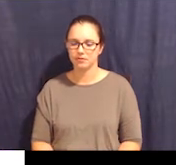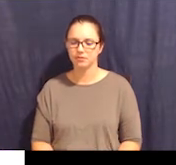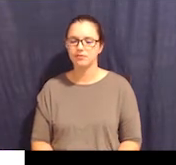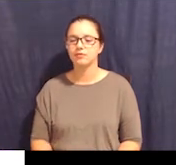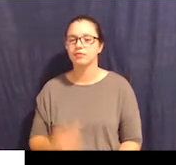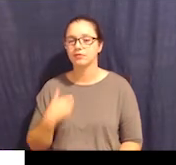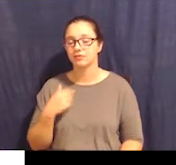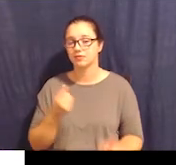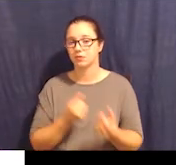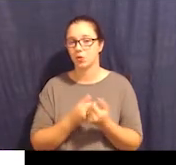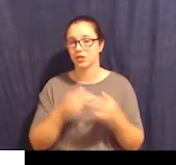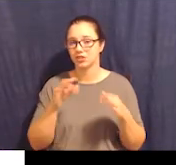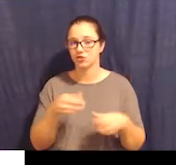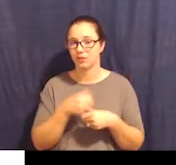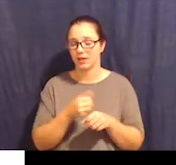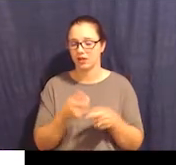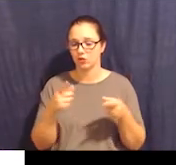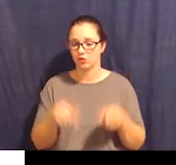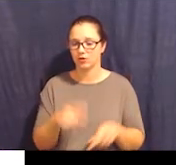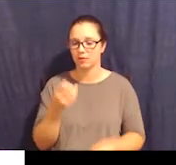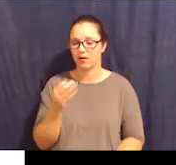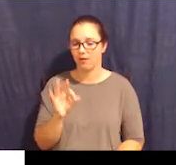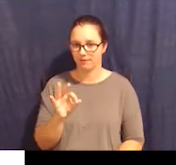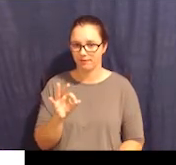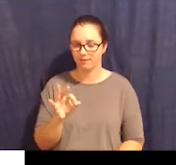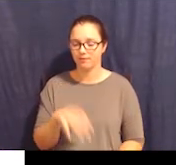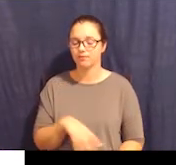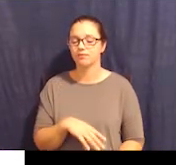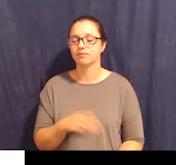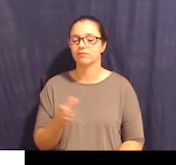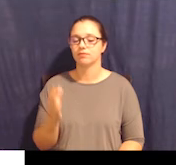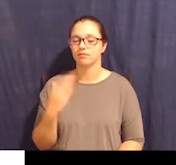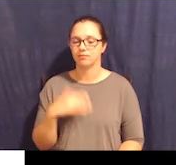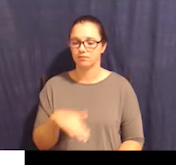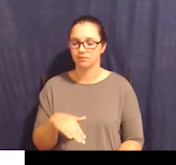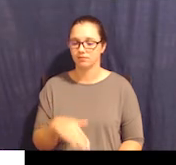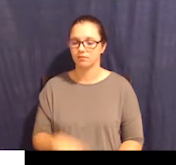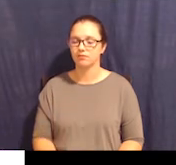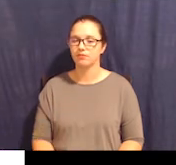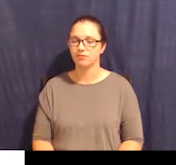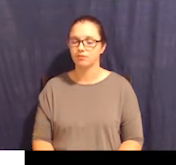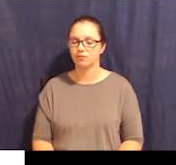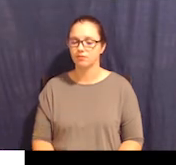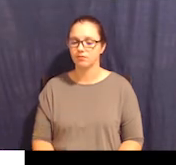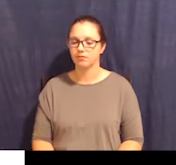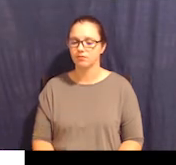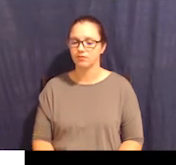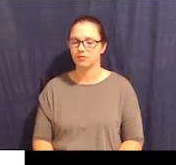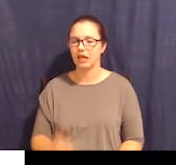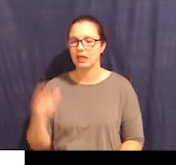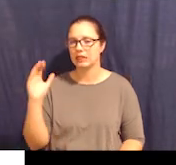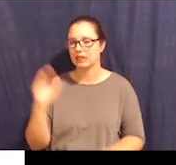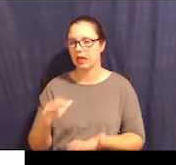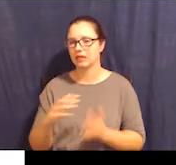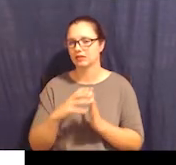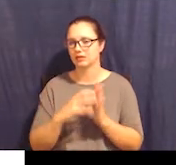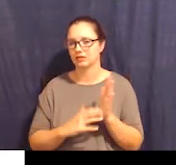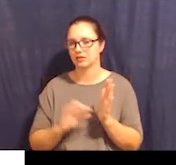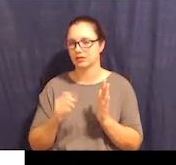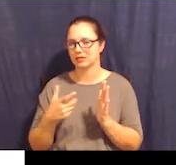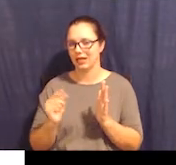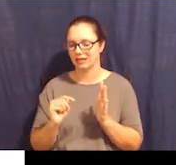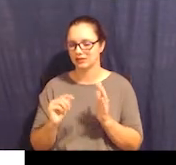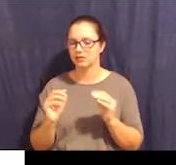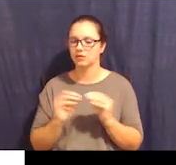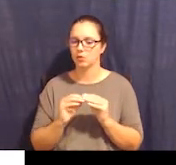then there is a little bit less text, and there's more space, right? There's more white space. And